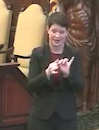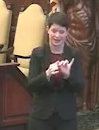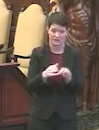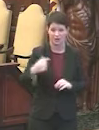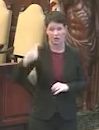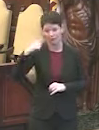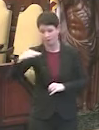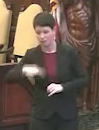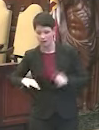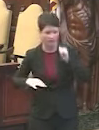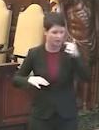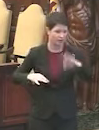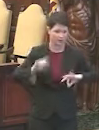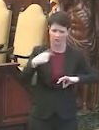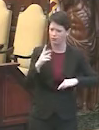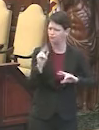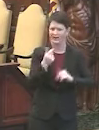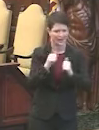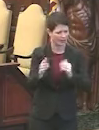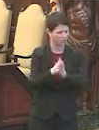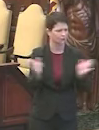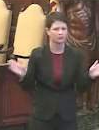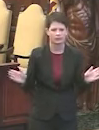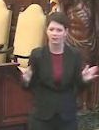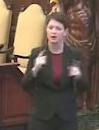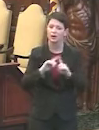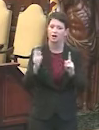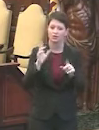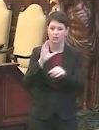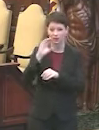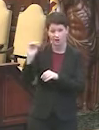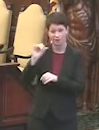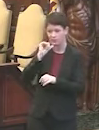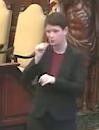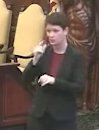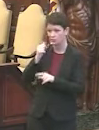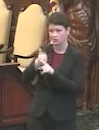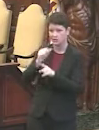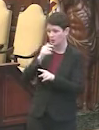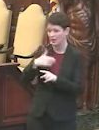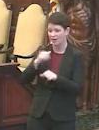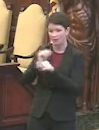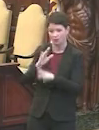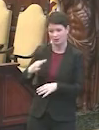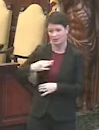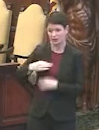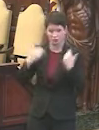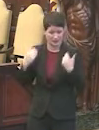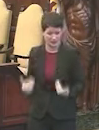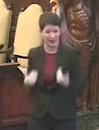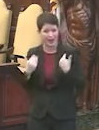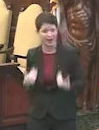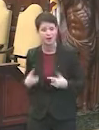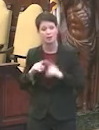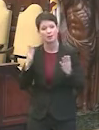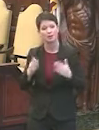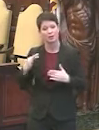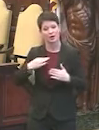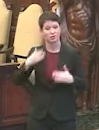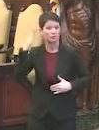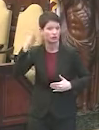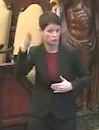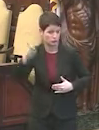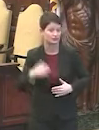for-profit businesses, businesses, and even for people, employers that don't necessarily have workers who are eligible now, but may be eligible in the future.